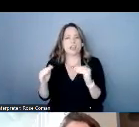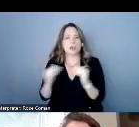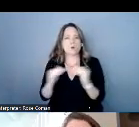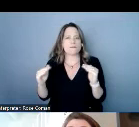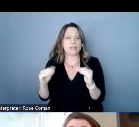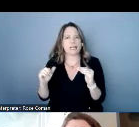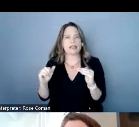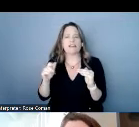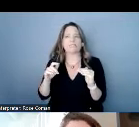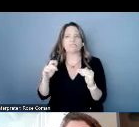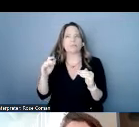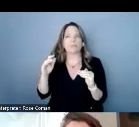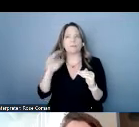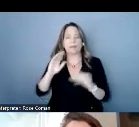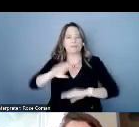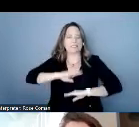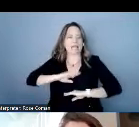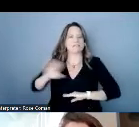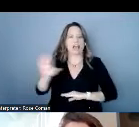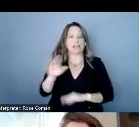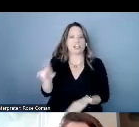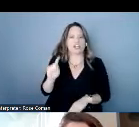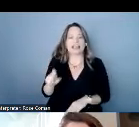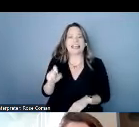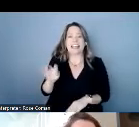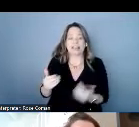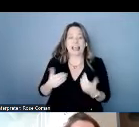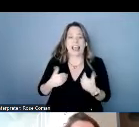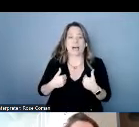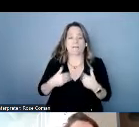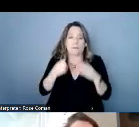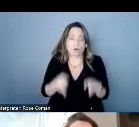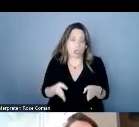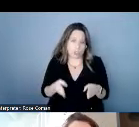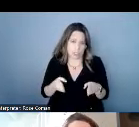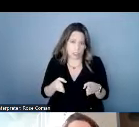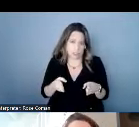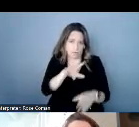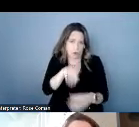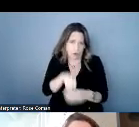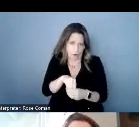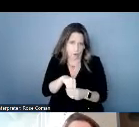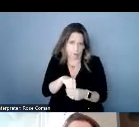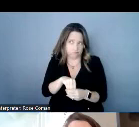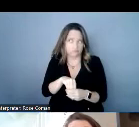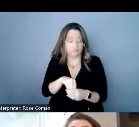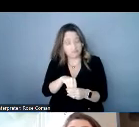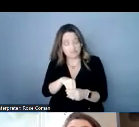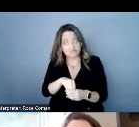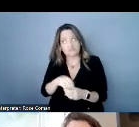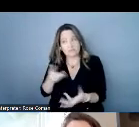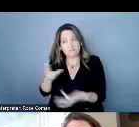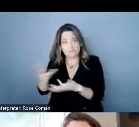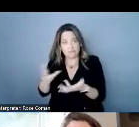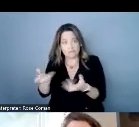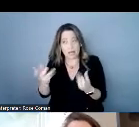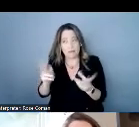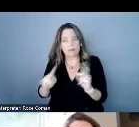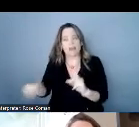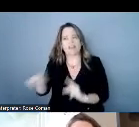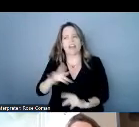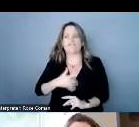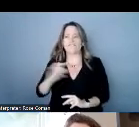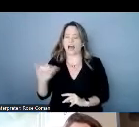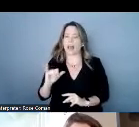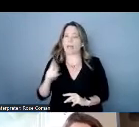met while there was a human assistant on the line i felt i spoke to multiple people who felt very strongly about the fact